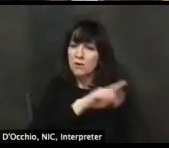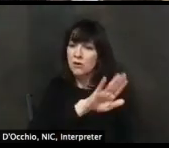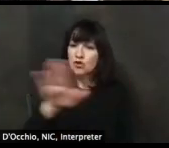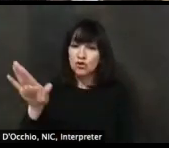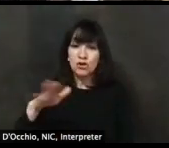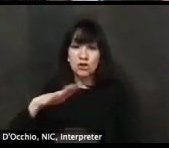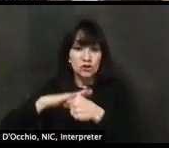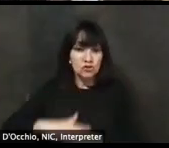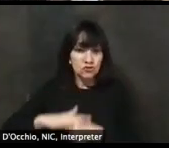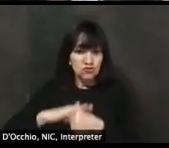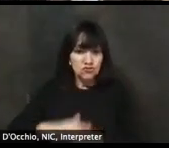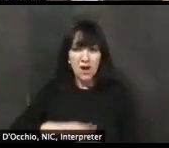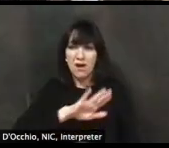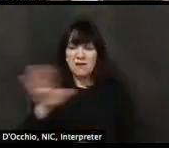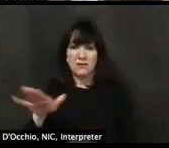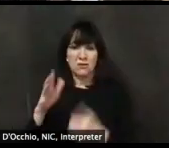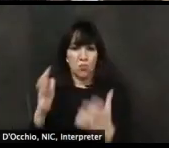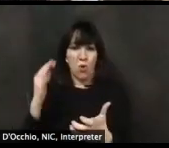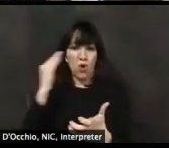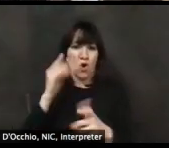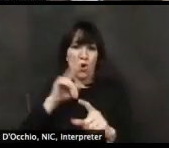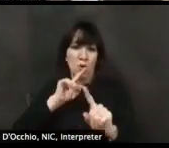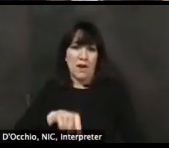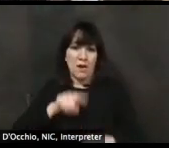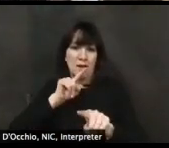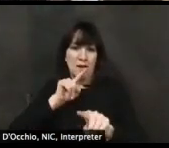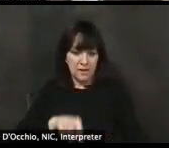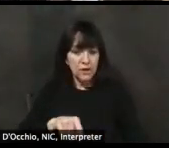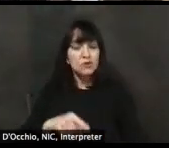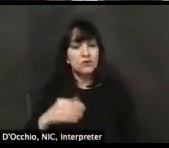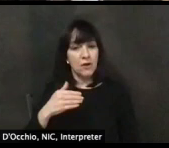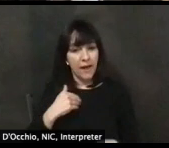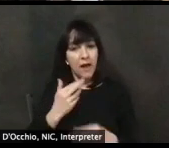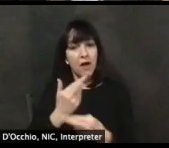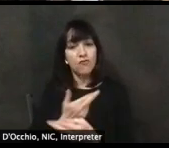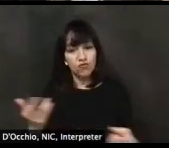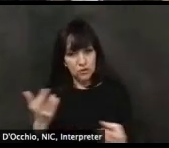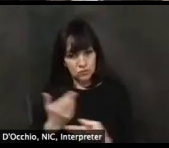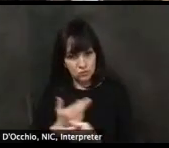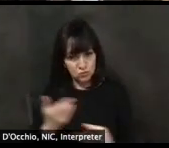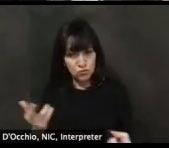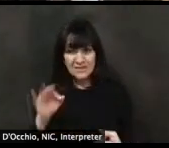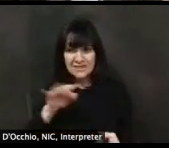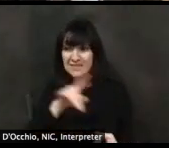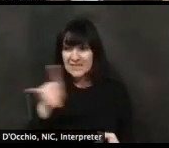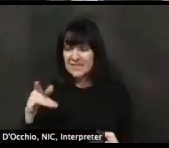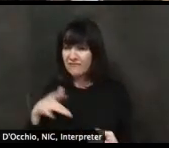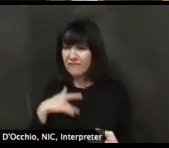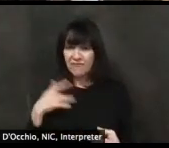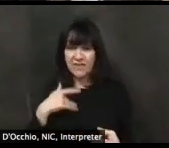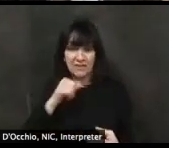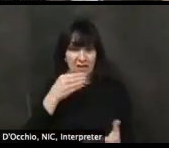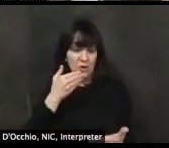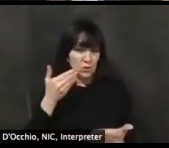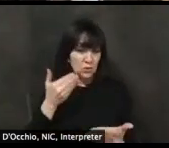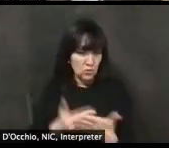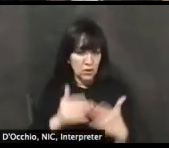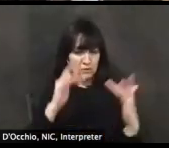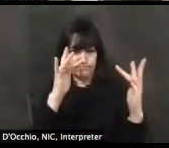that your employees feel. We have also resources through telehealth and various services by dialing